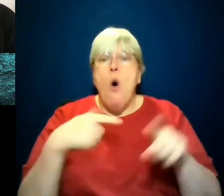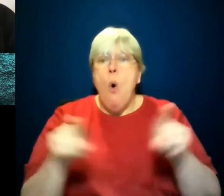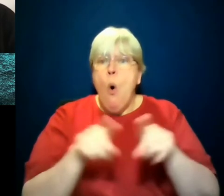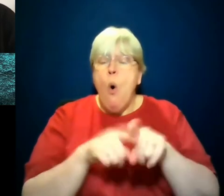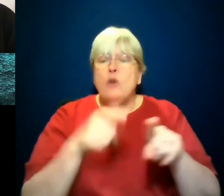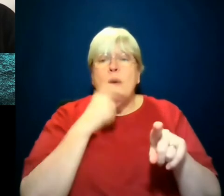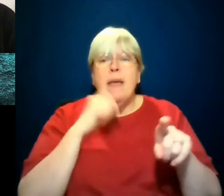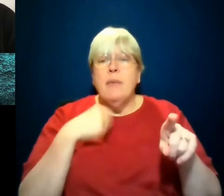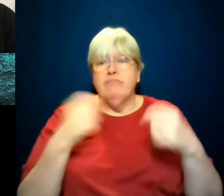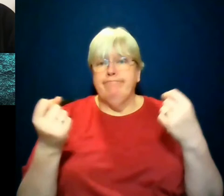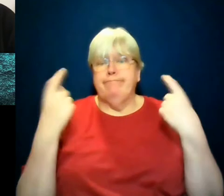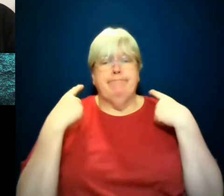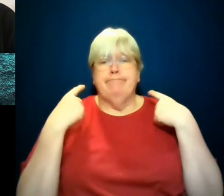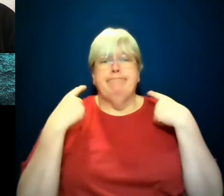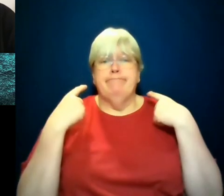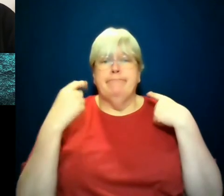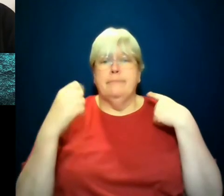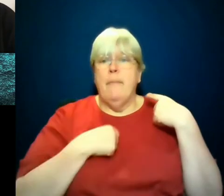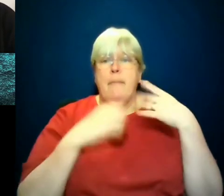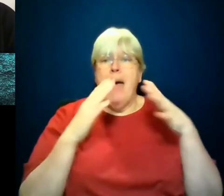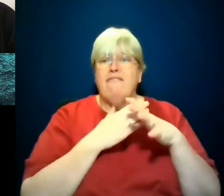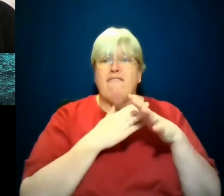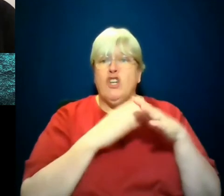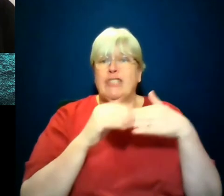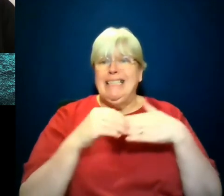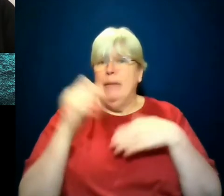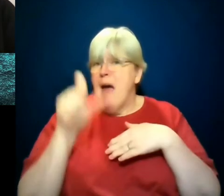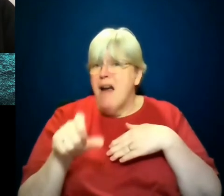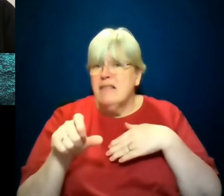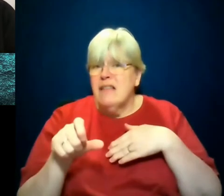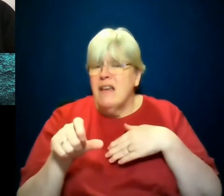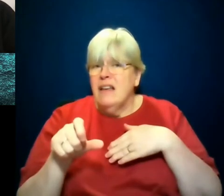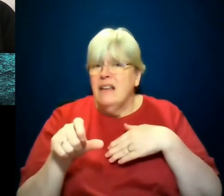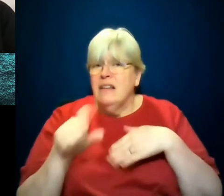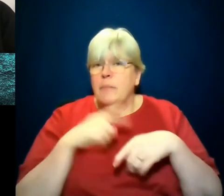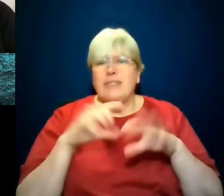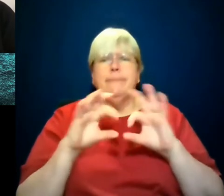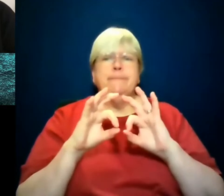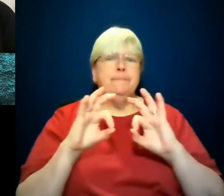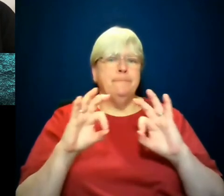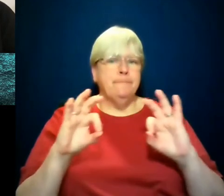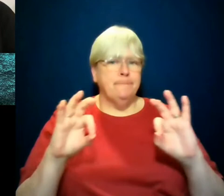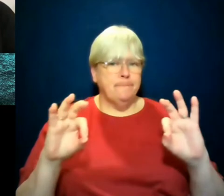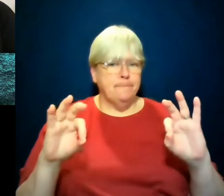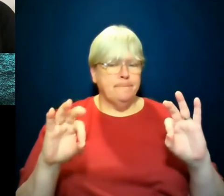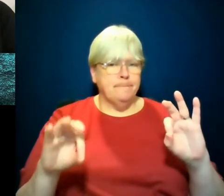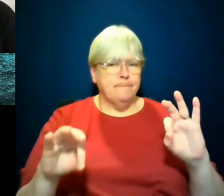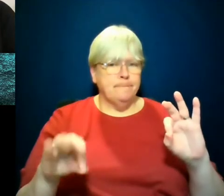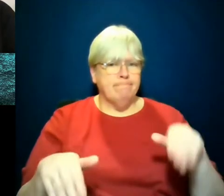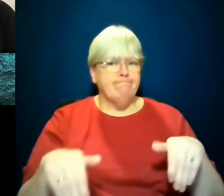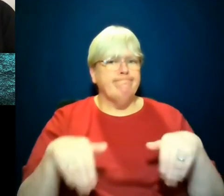understand Jay Porter, my first protagonist, because he is reticent. He is, um,